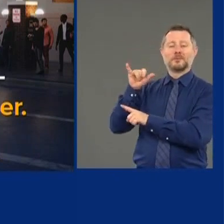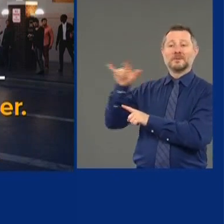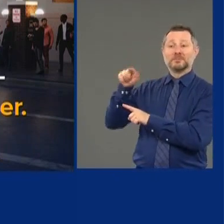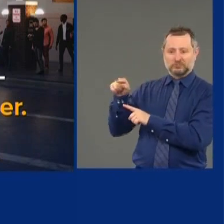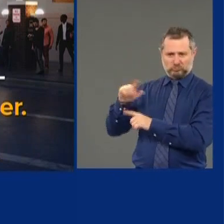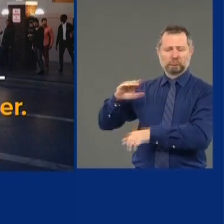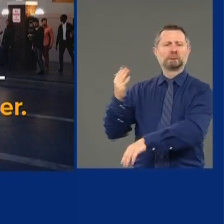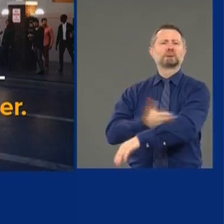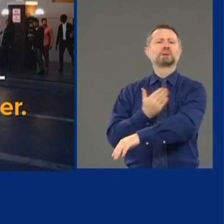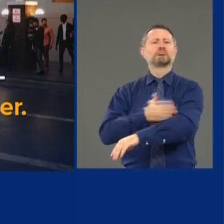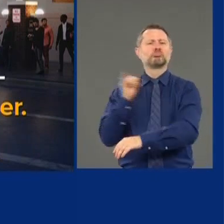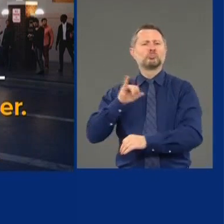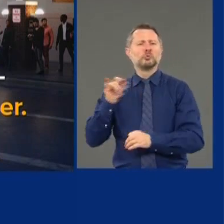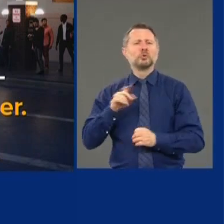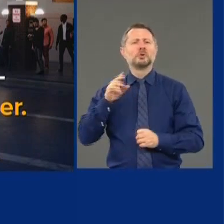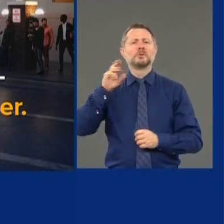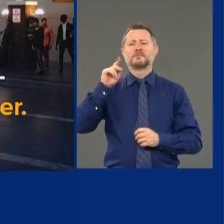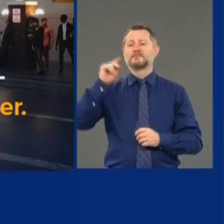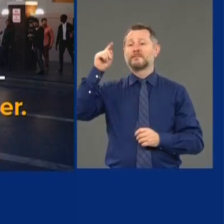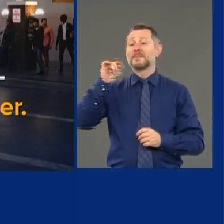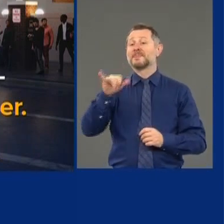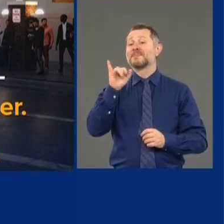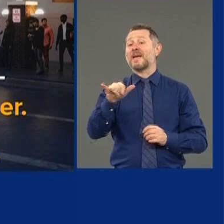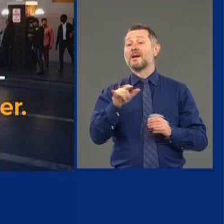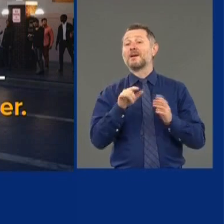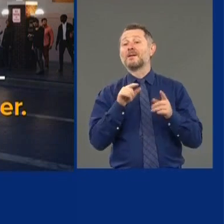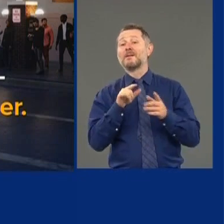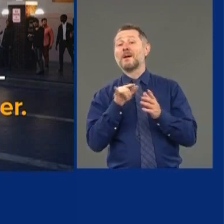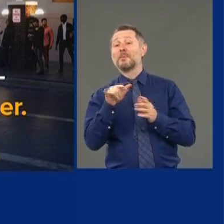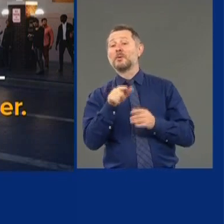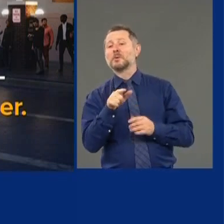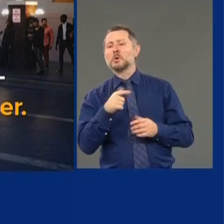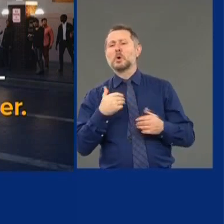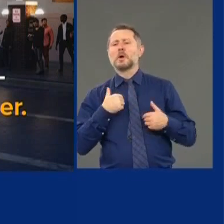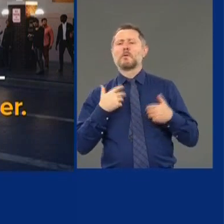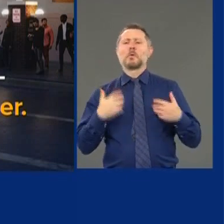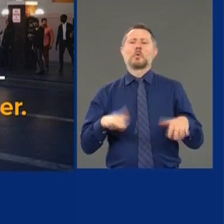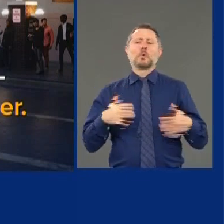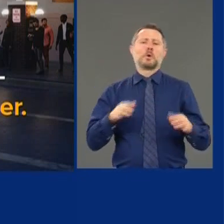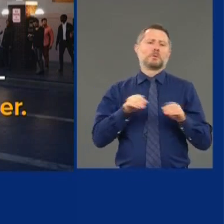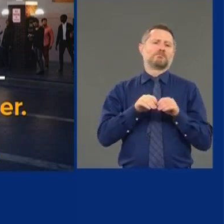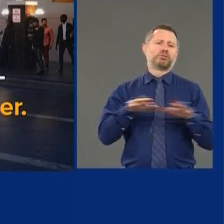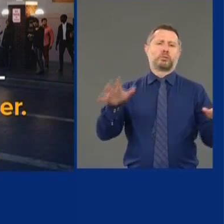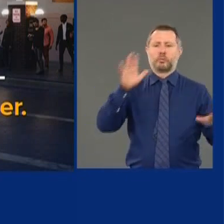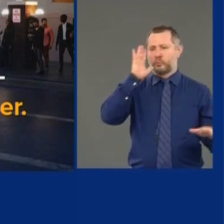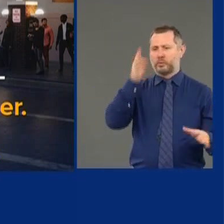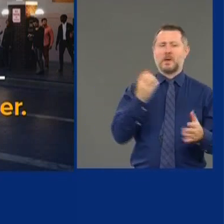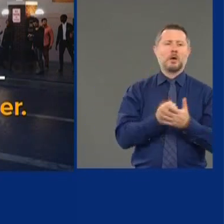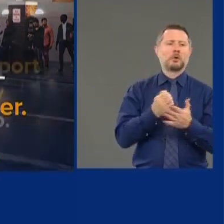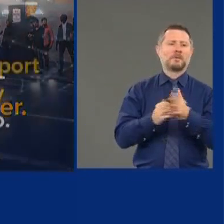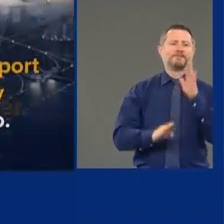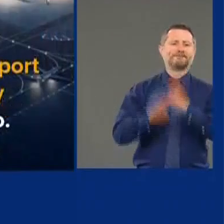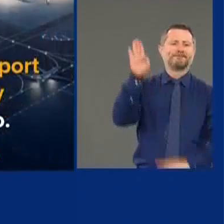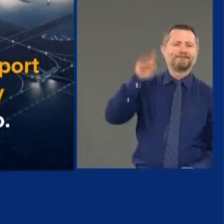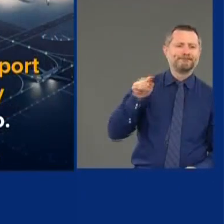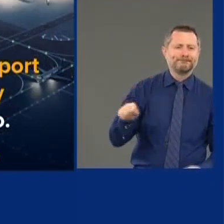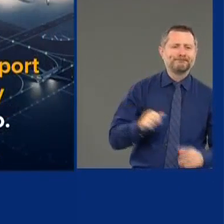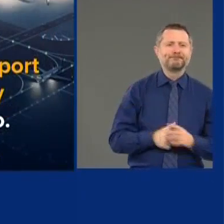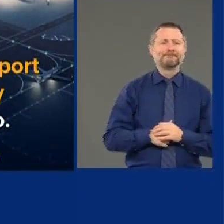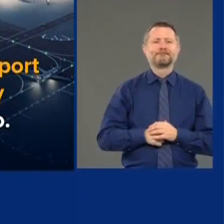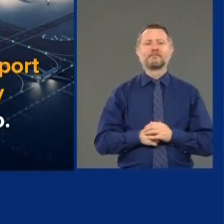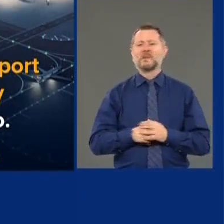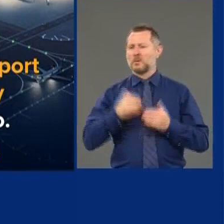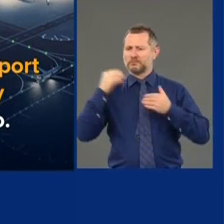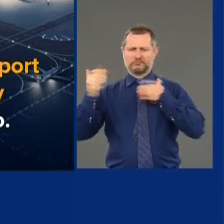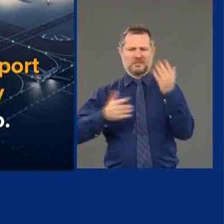reinvigorate that. Stewart Airport, I believe, is going to energize the entire region and let's get it done and let's get